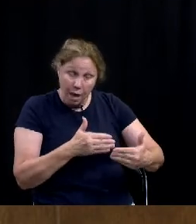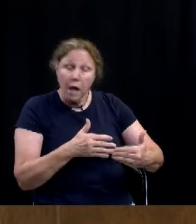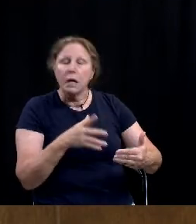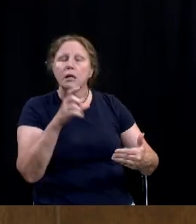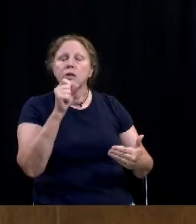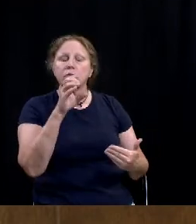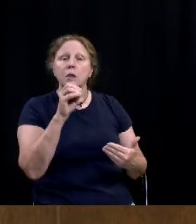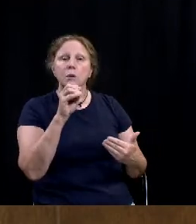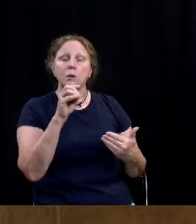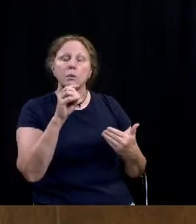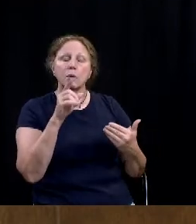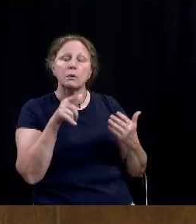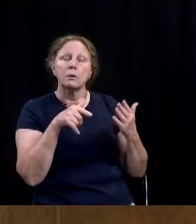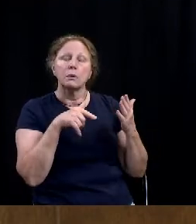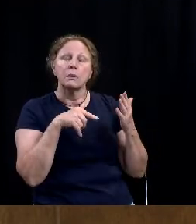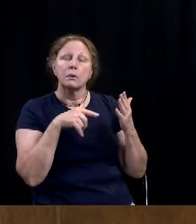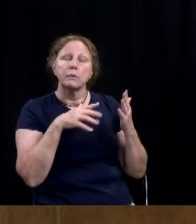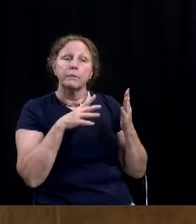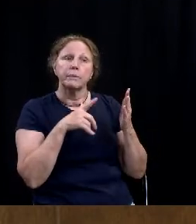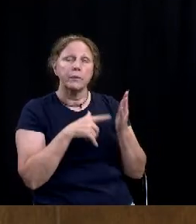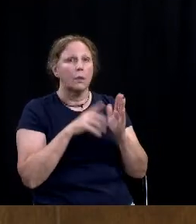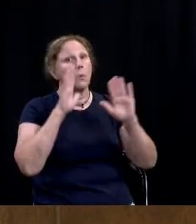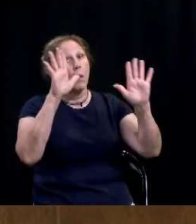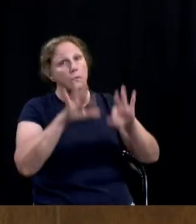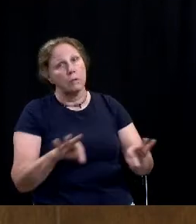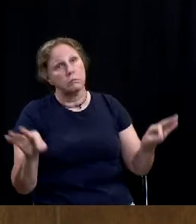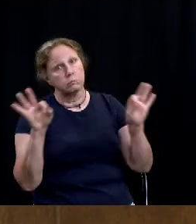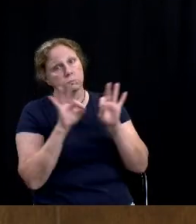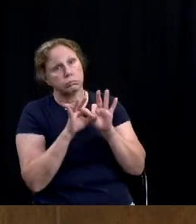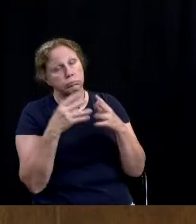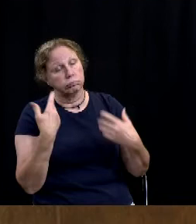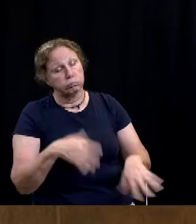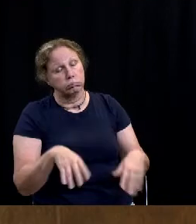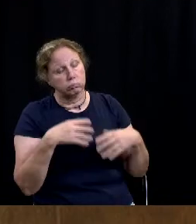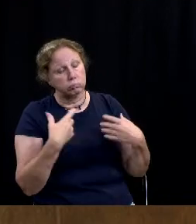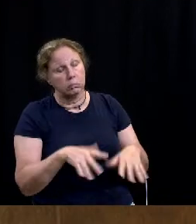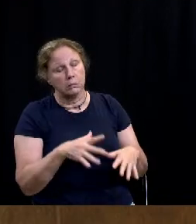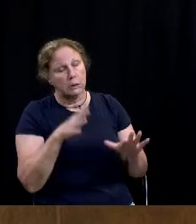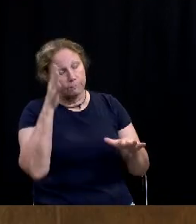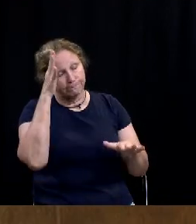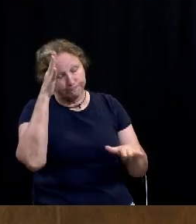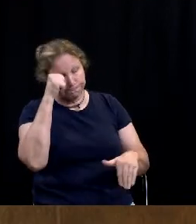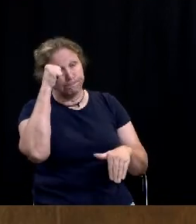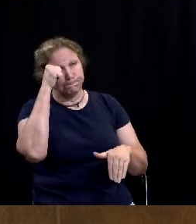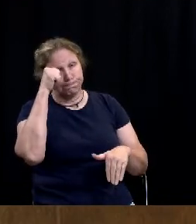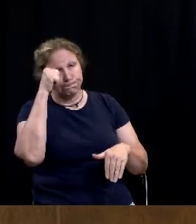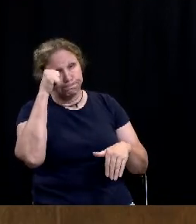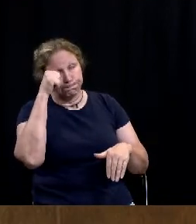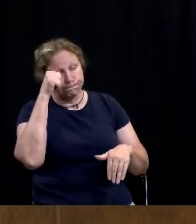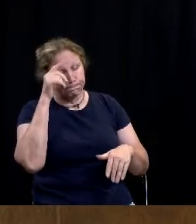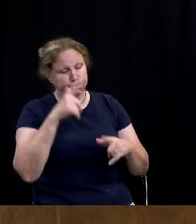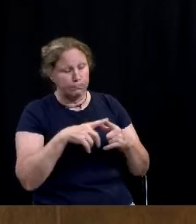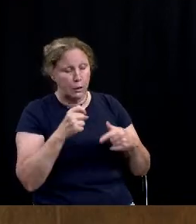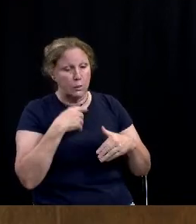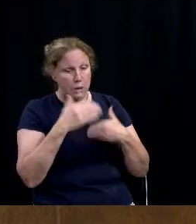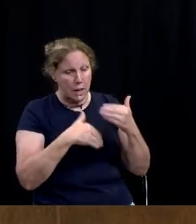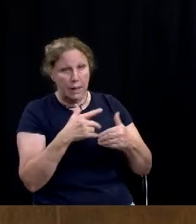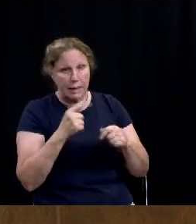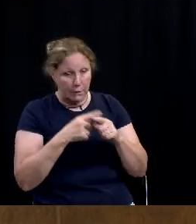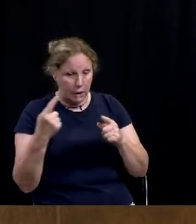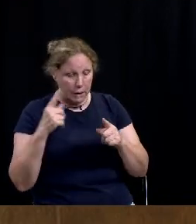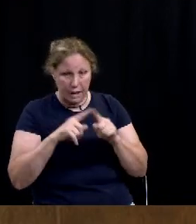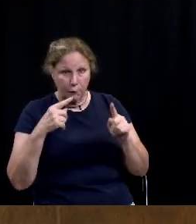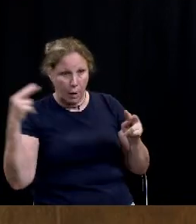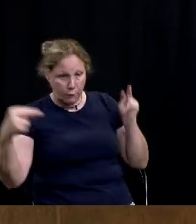this is i mean this is a incredibly important issue that's pernicious and it takes a lot of different avenues to really address it appropriately